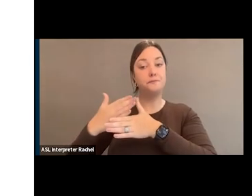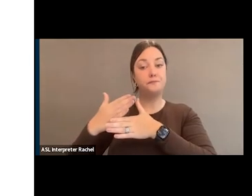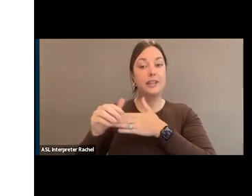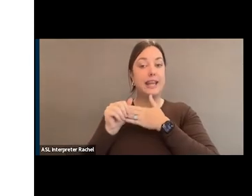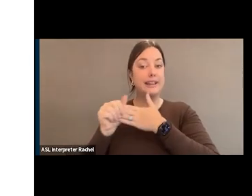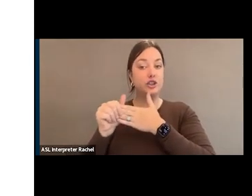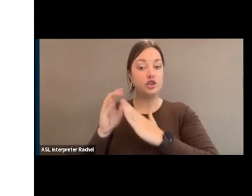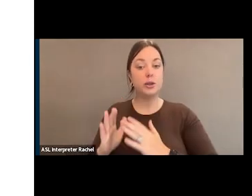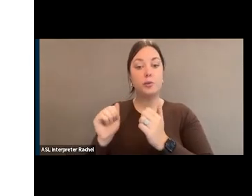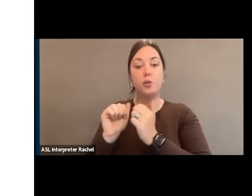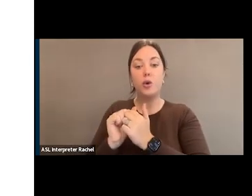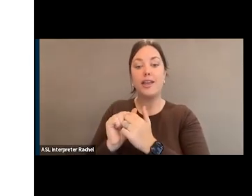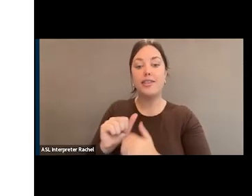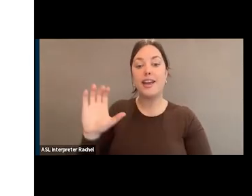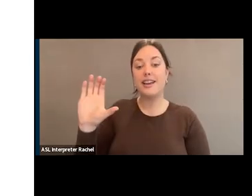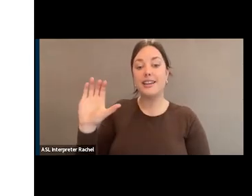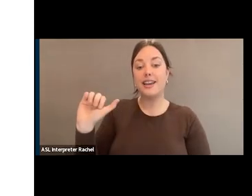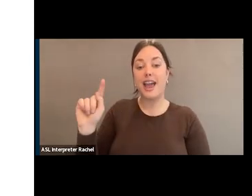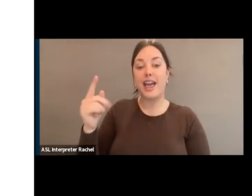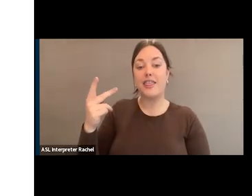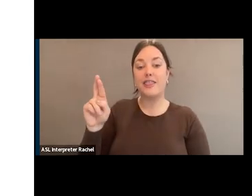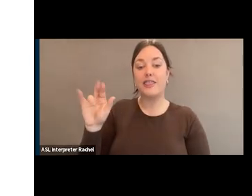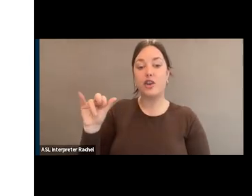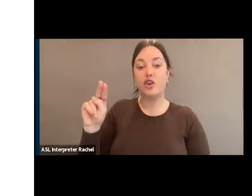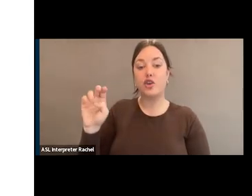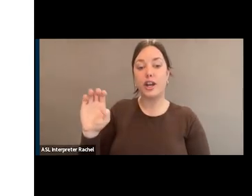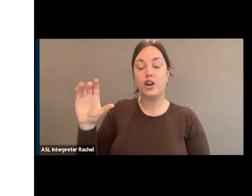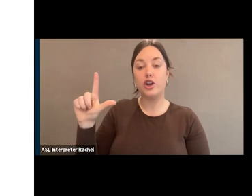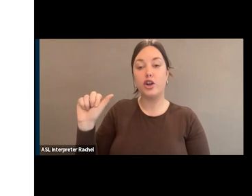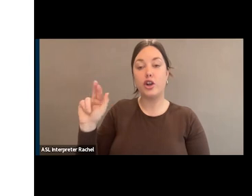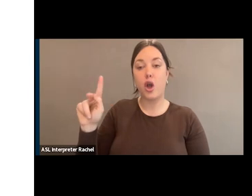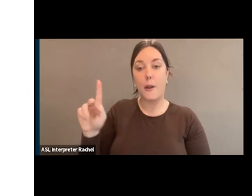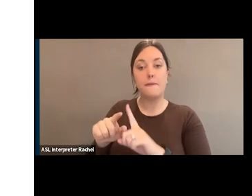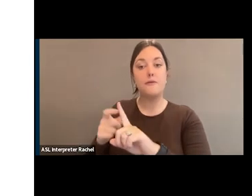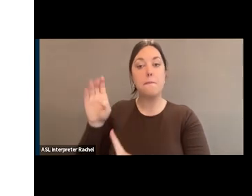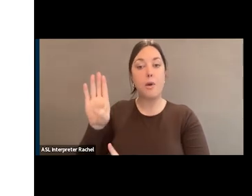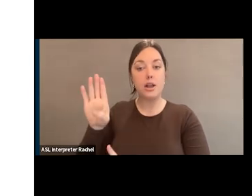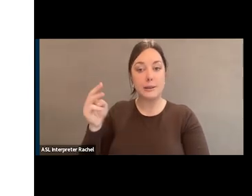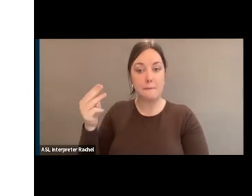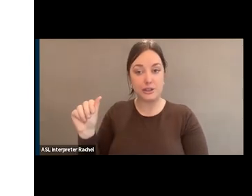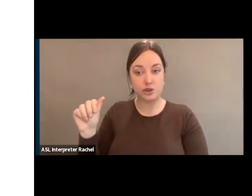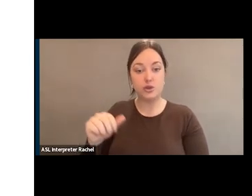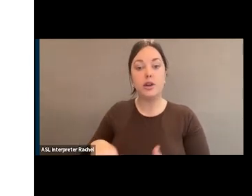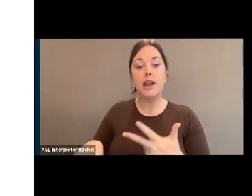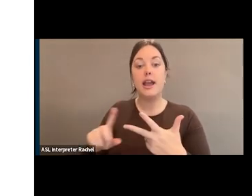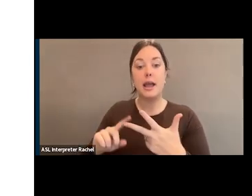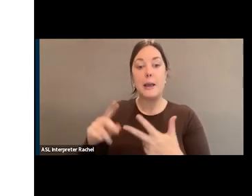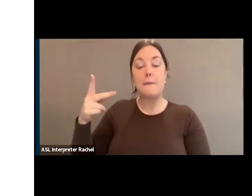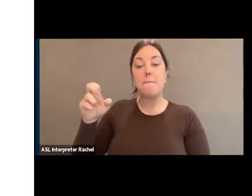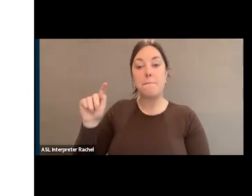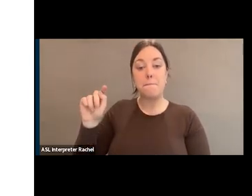Catherine Clark, who represents the Boston, Massachusetts area, and Pete Aguilar of the San